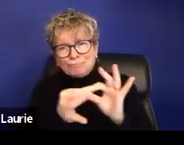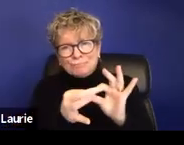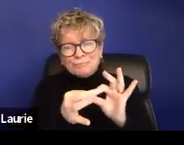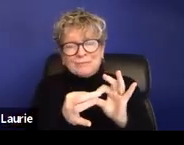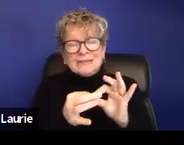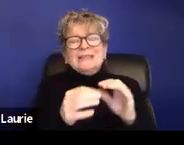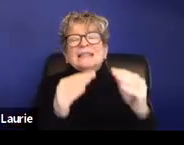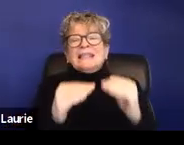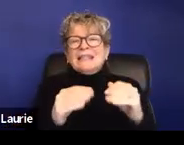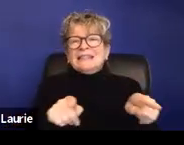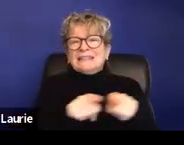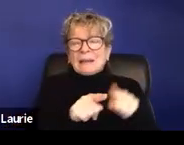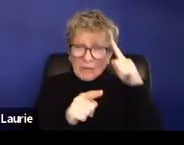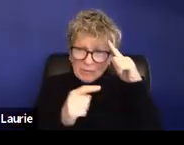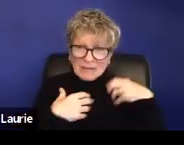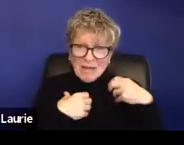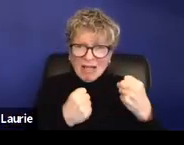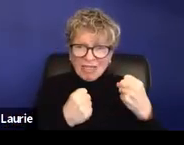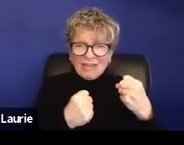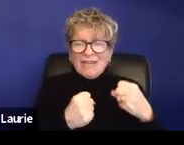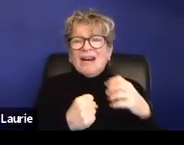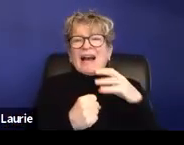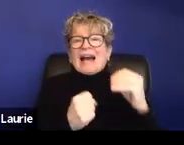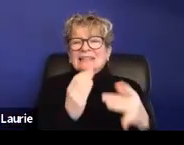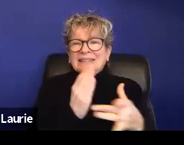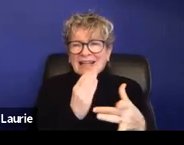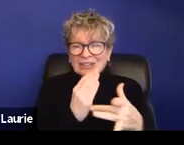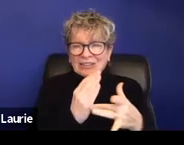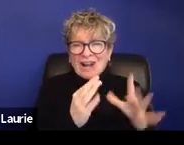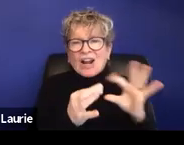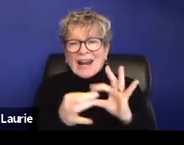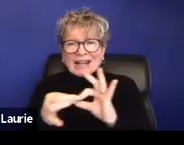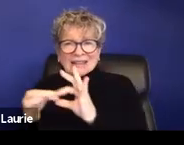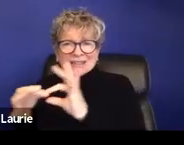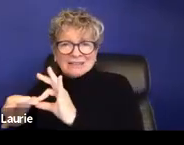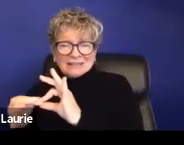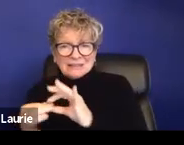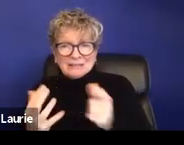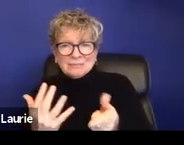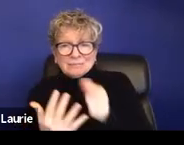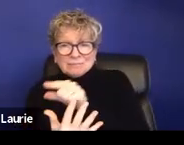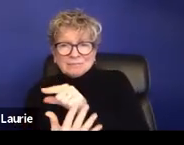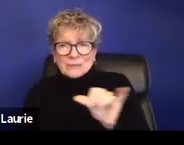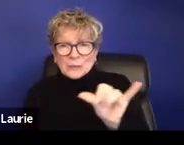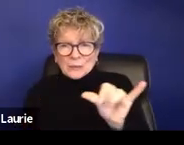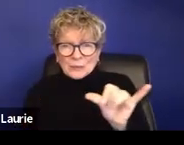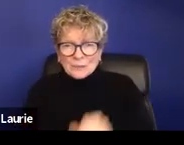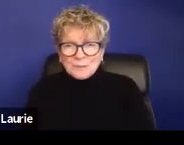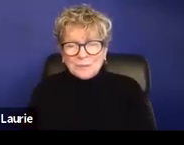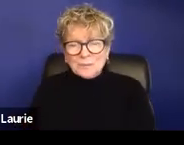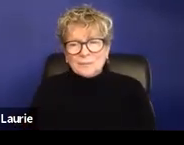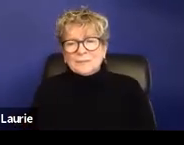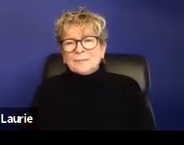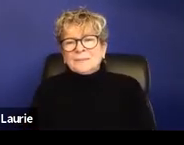considerations, these tech considerations, these systems considerations as well, um, that are